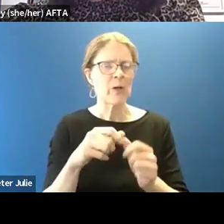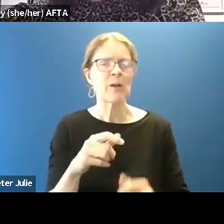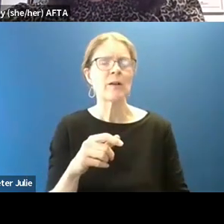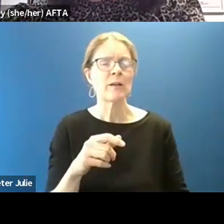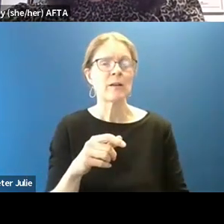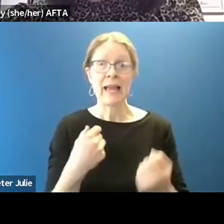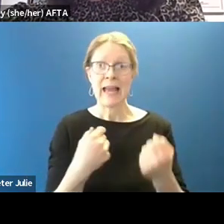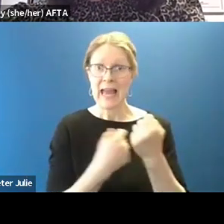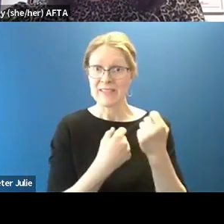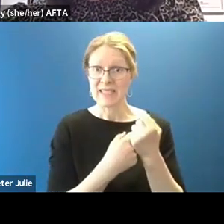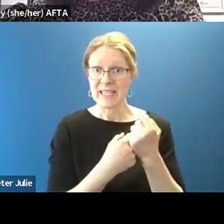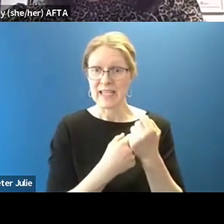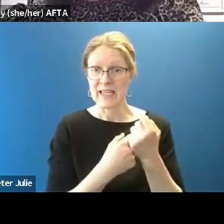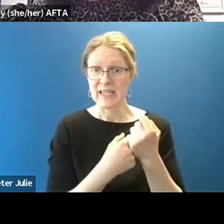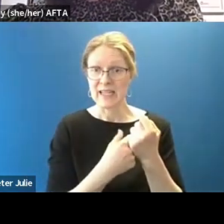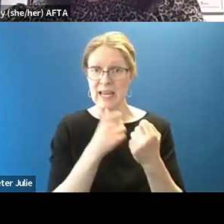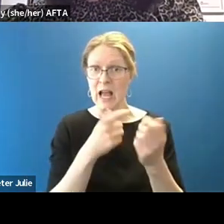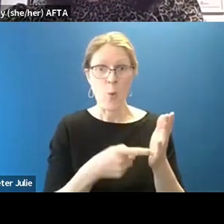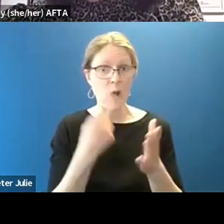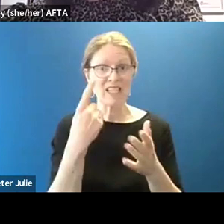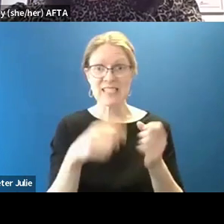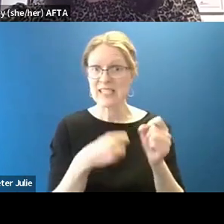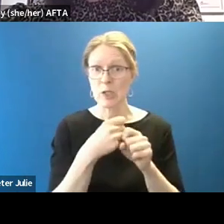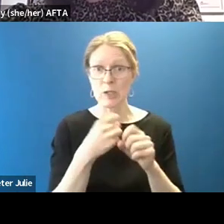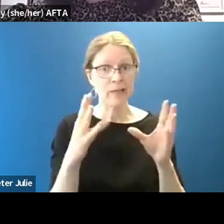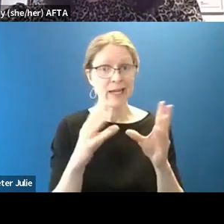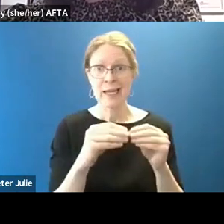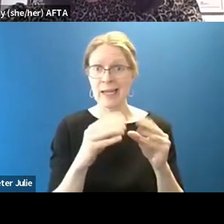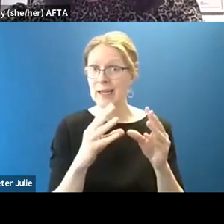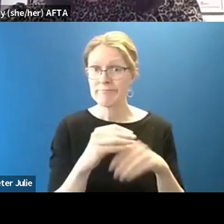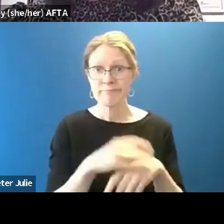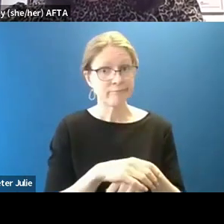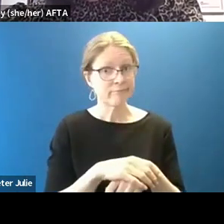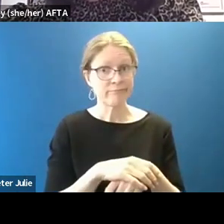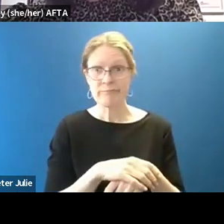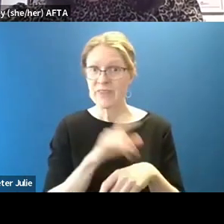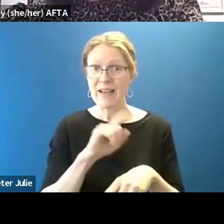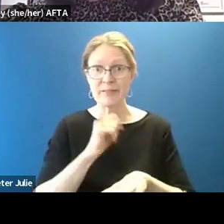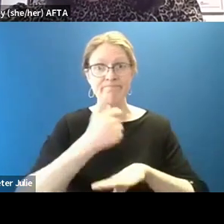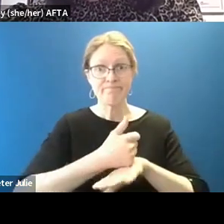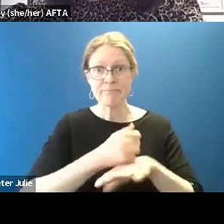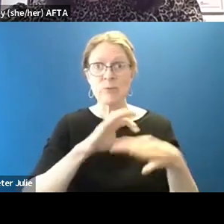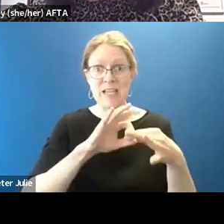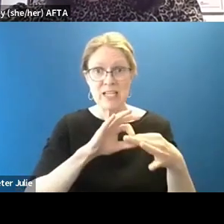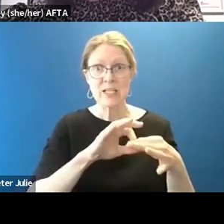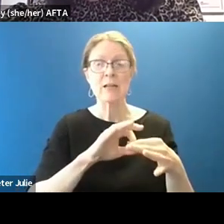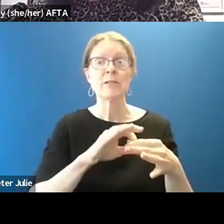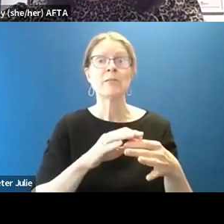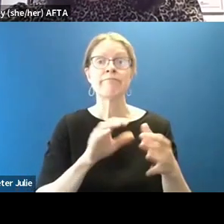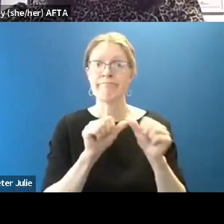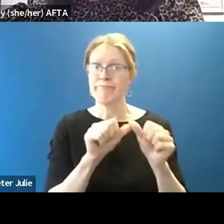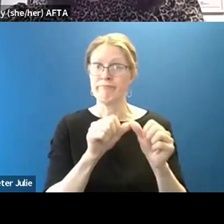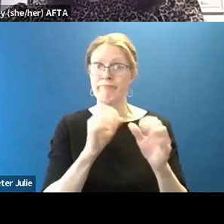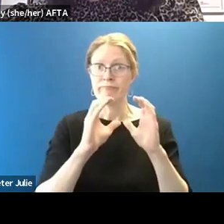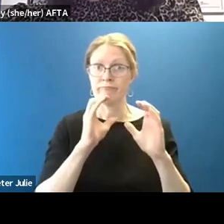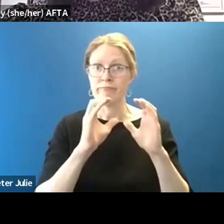advocacy is not just a once a year meeting. You need to establish a relationship and keep in contact. And, you